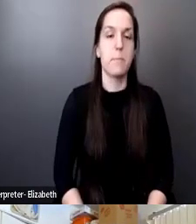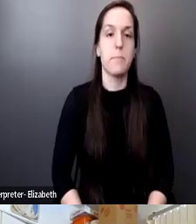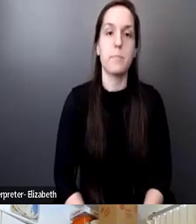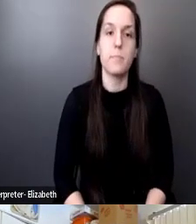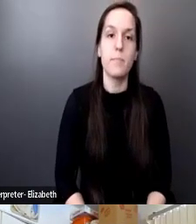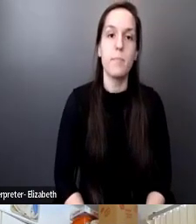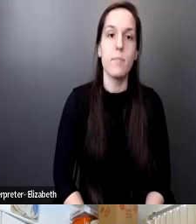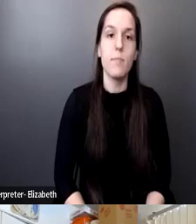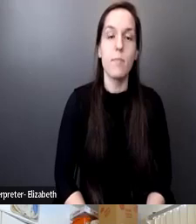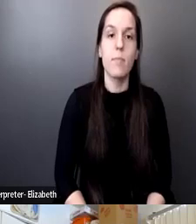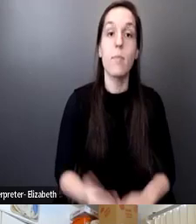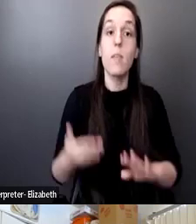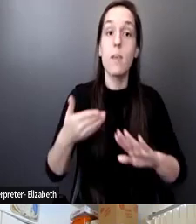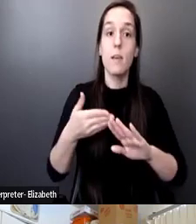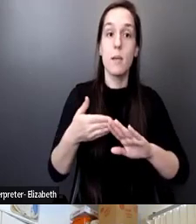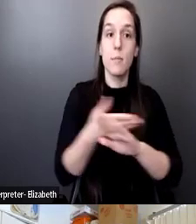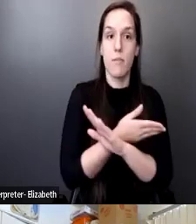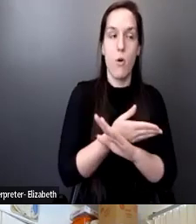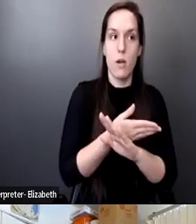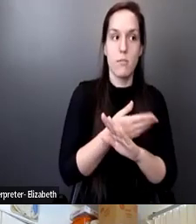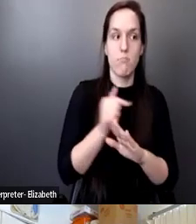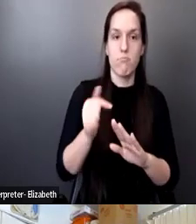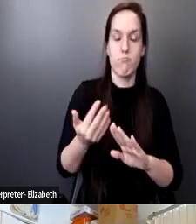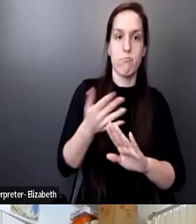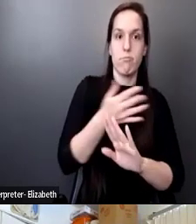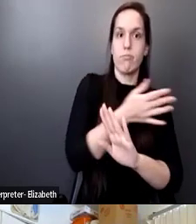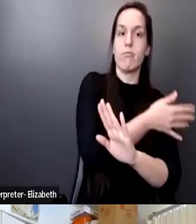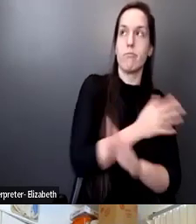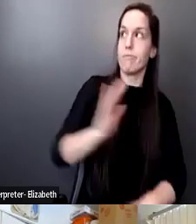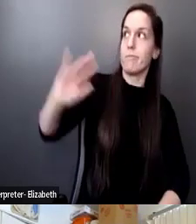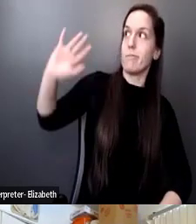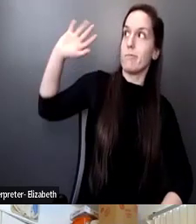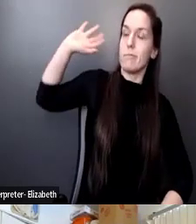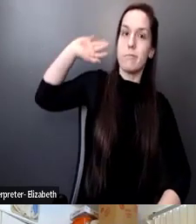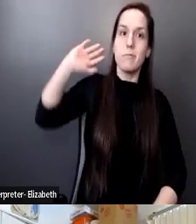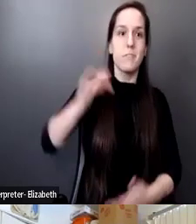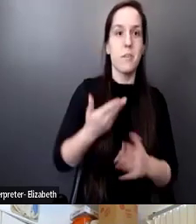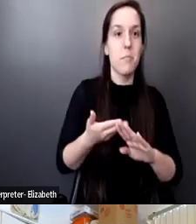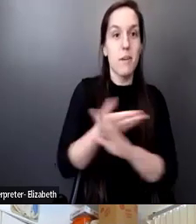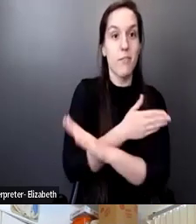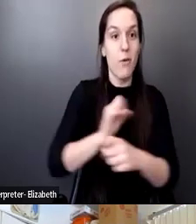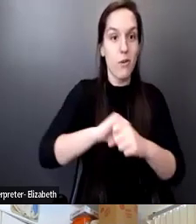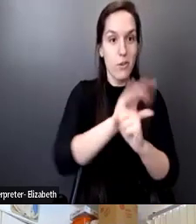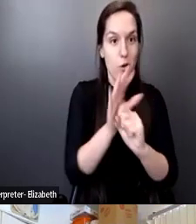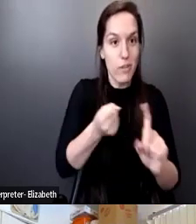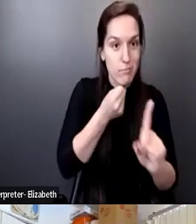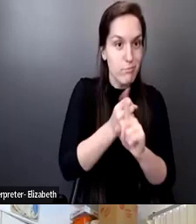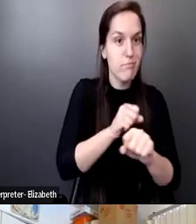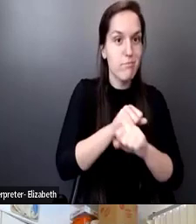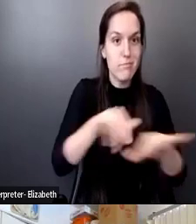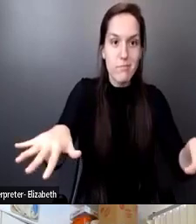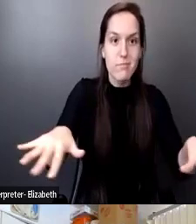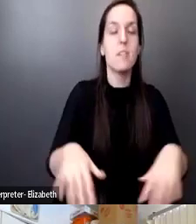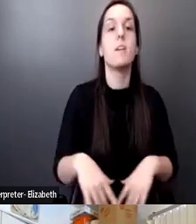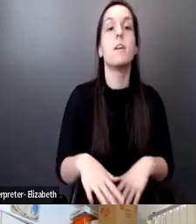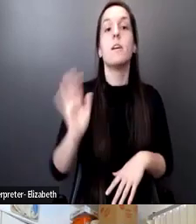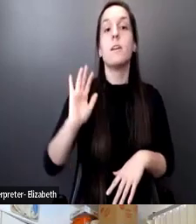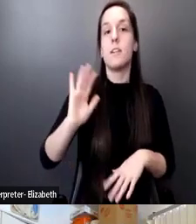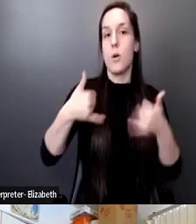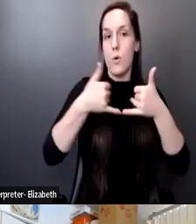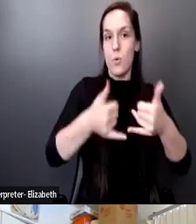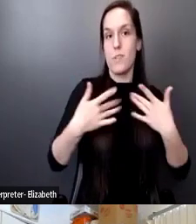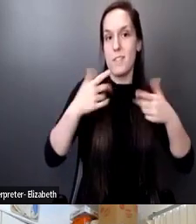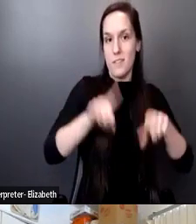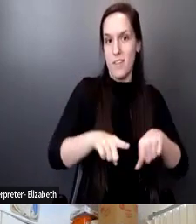And before, many, many years ago, it feels like, before the pandemic, we used to do an awards event once a year where